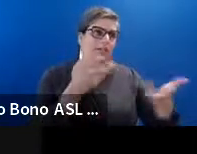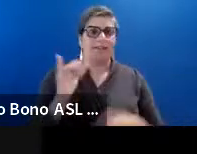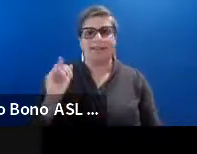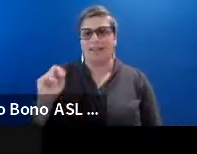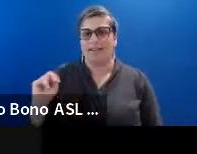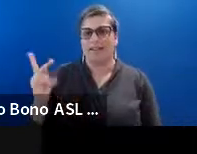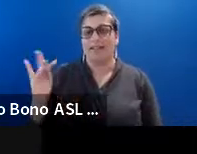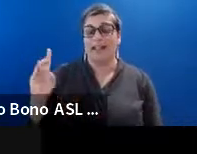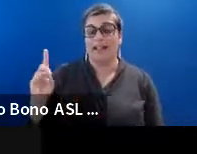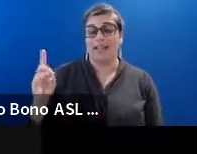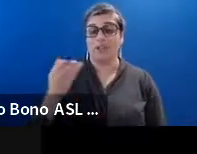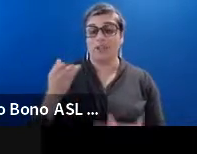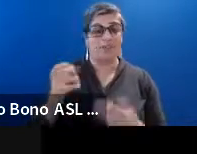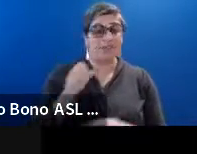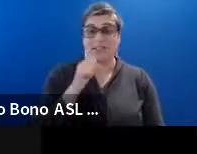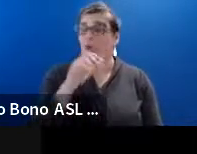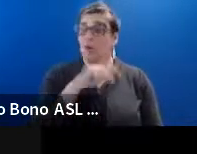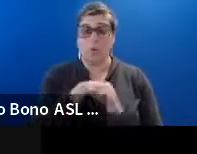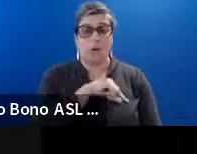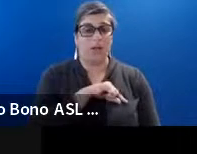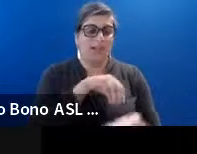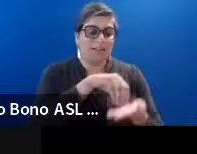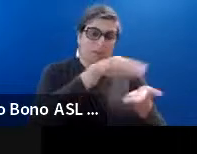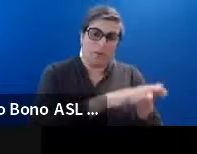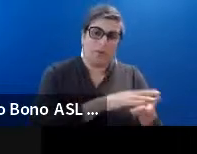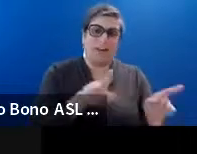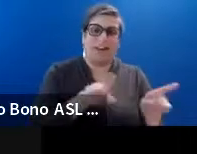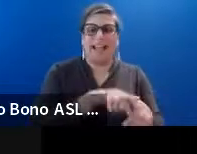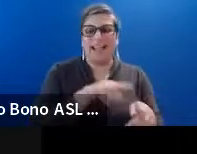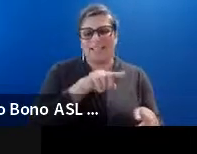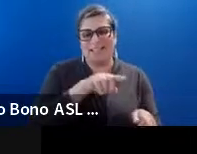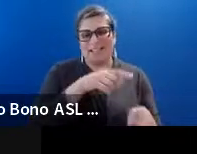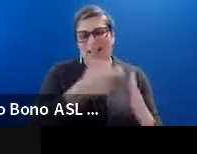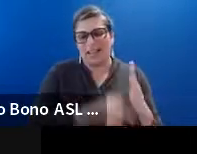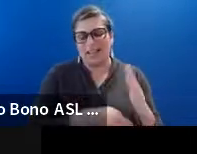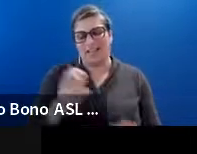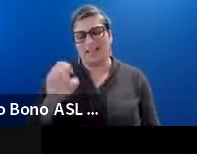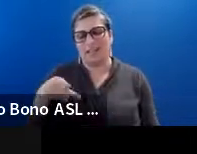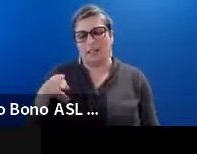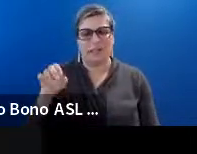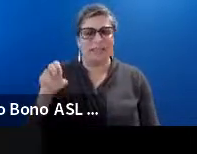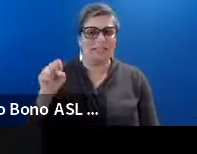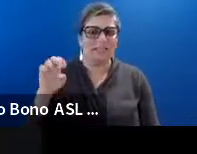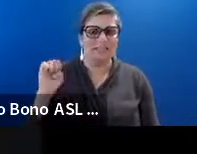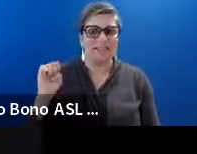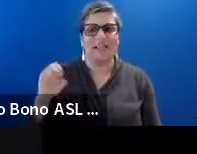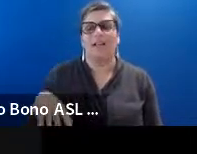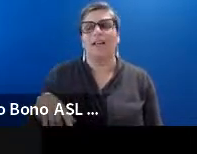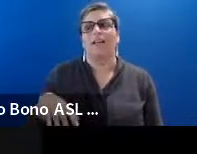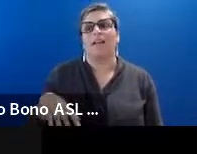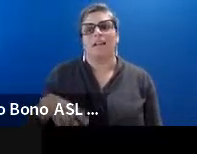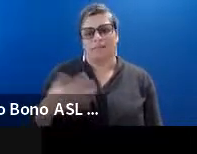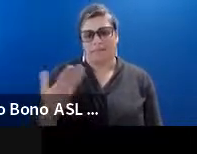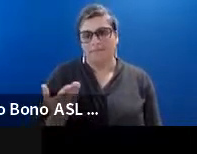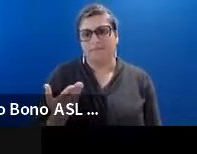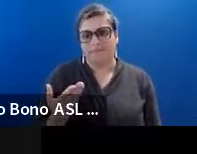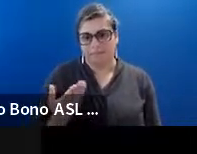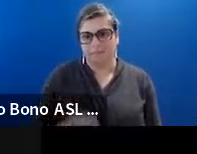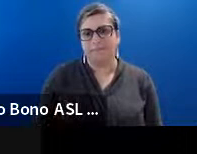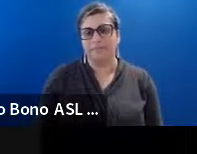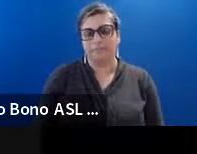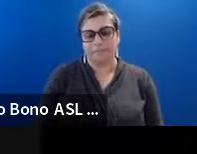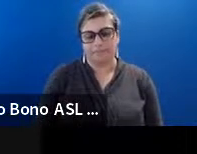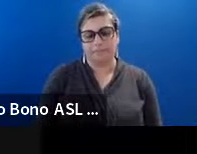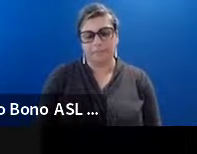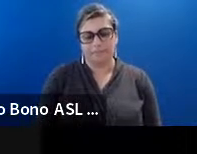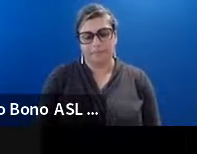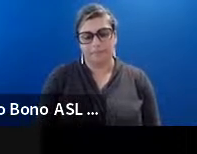qualify. It would have to be recorded as an expense. A cash outlay. Uh. On behalf of the production. Um.